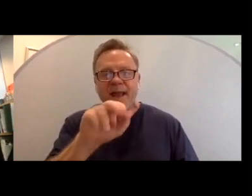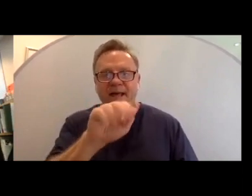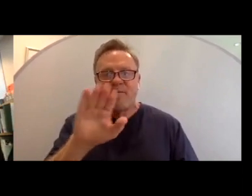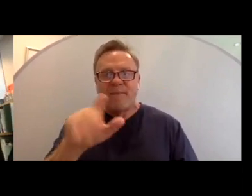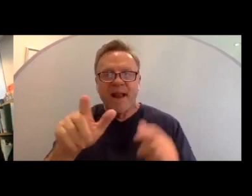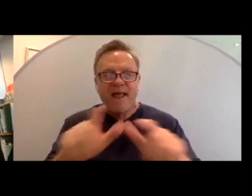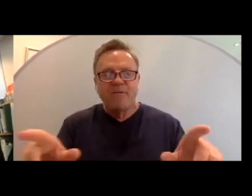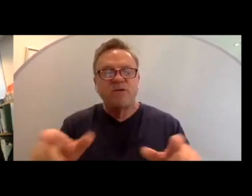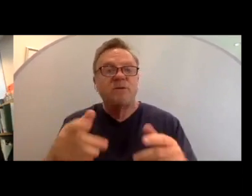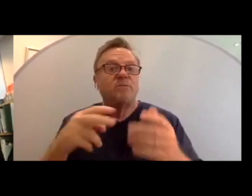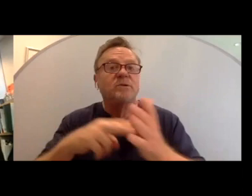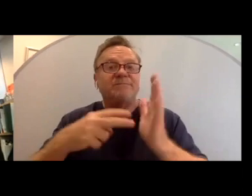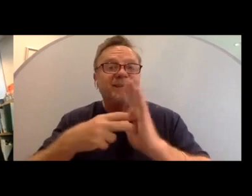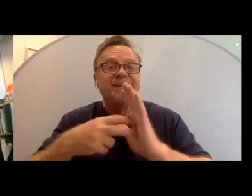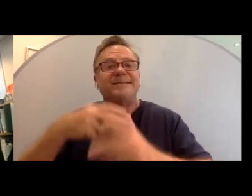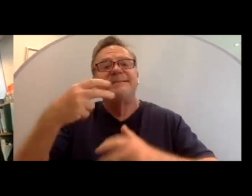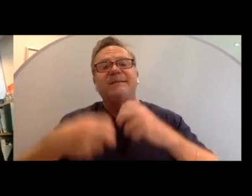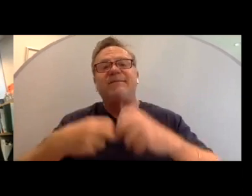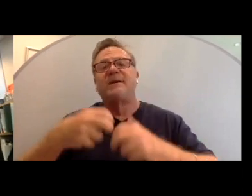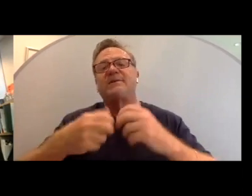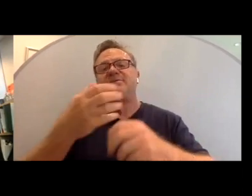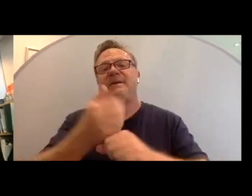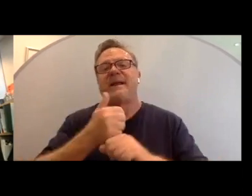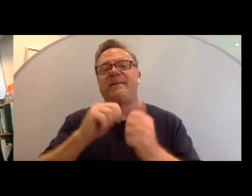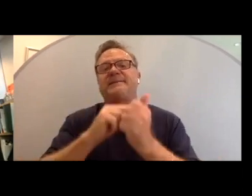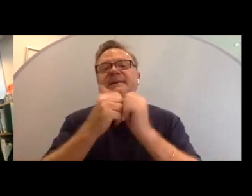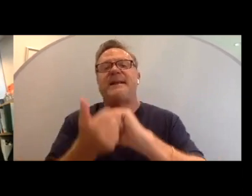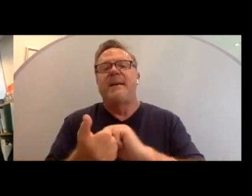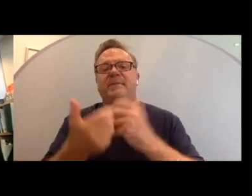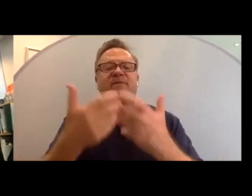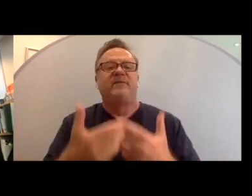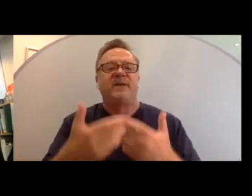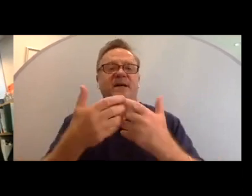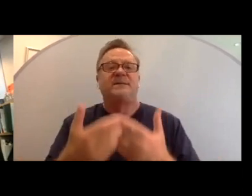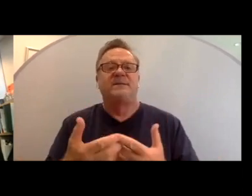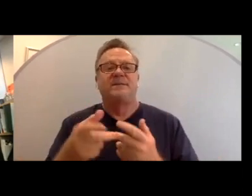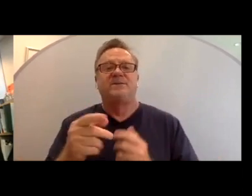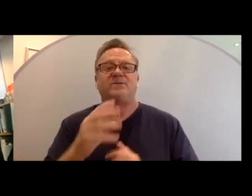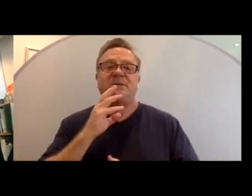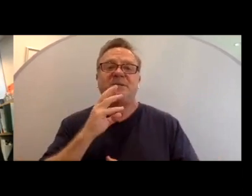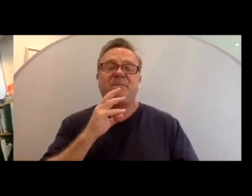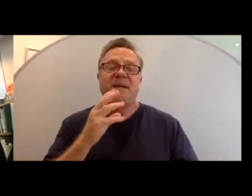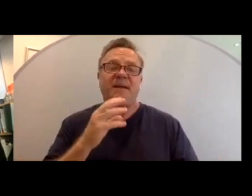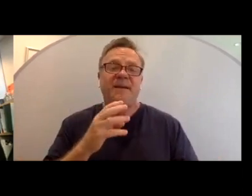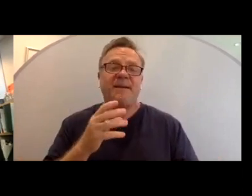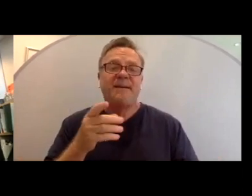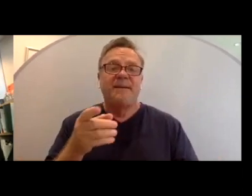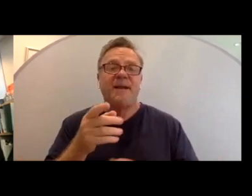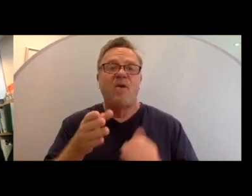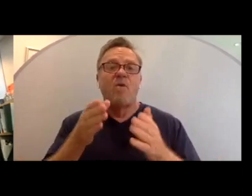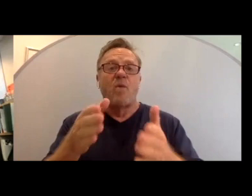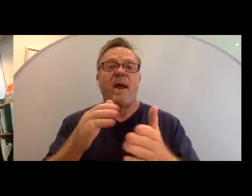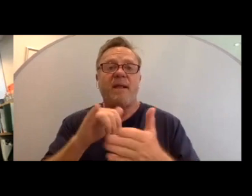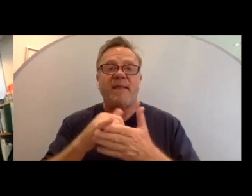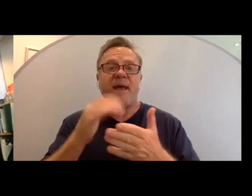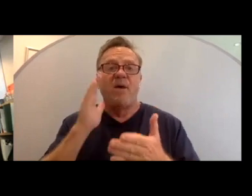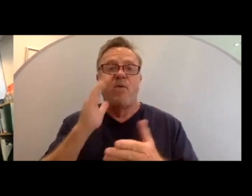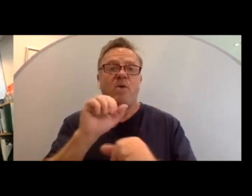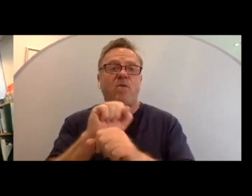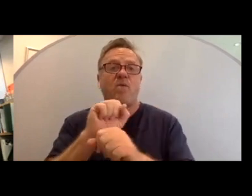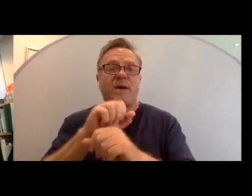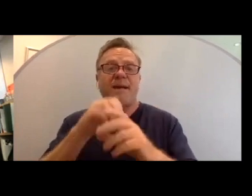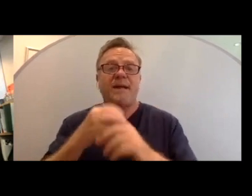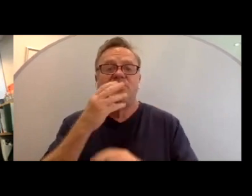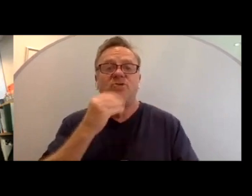it is difficult to get these adaptive devices to speak in a way that would work in a Jewish